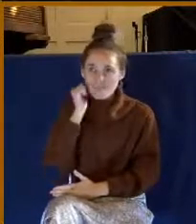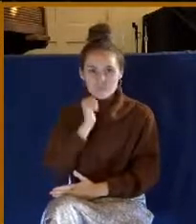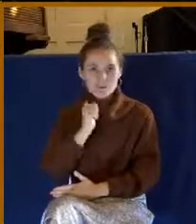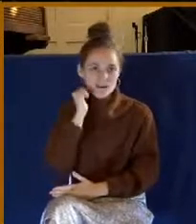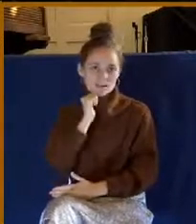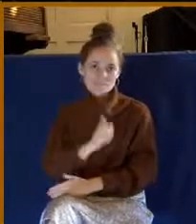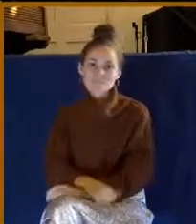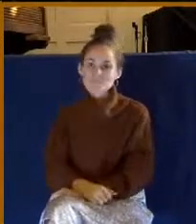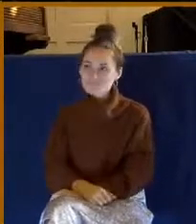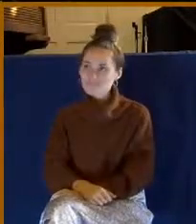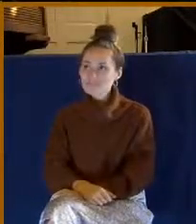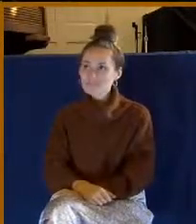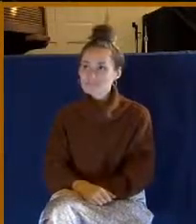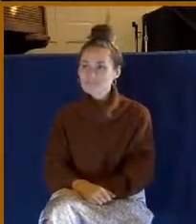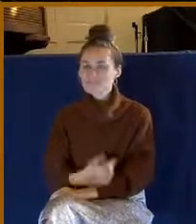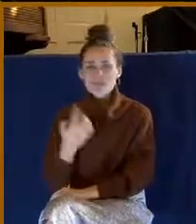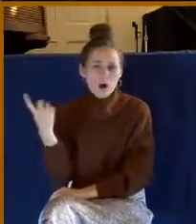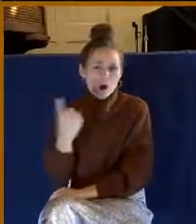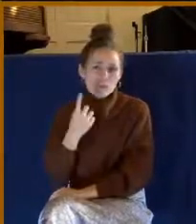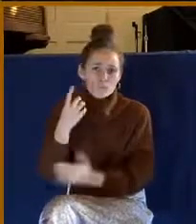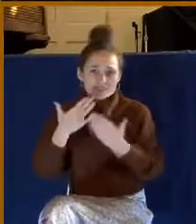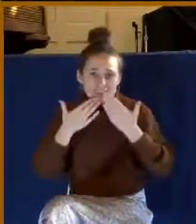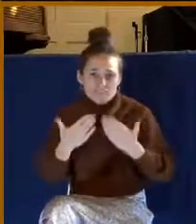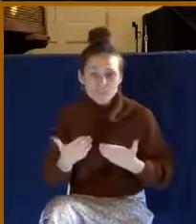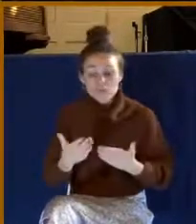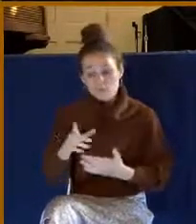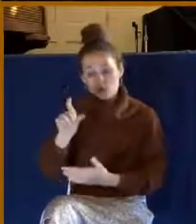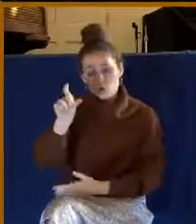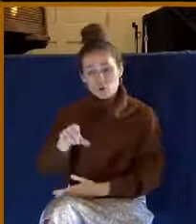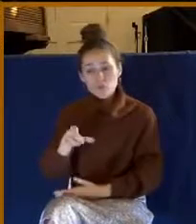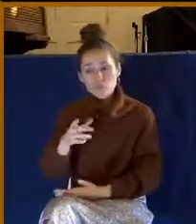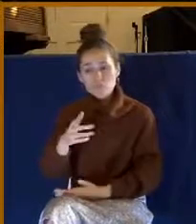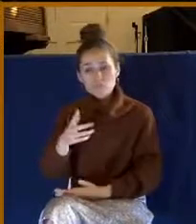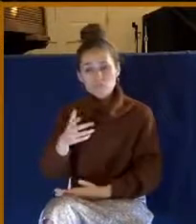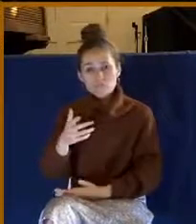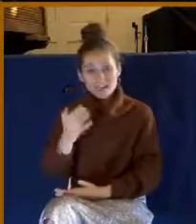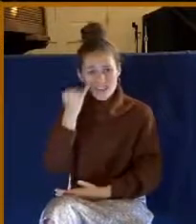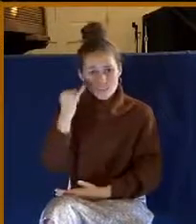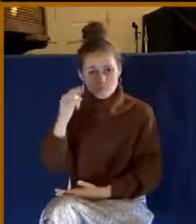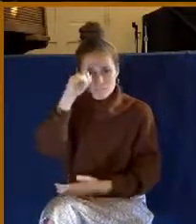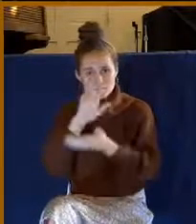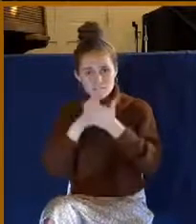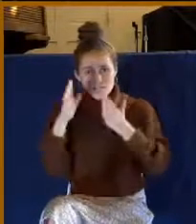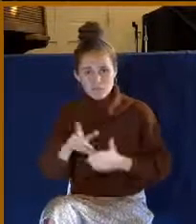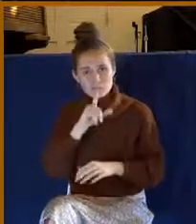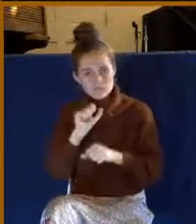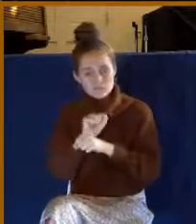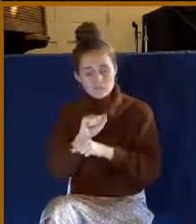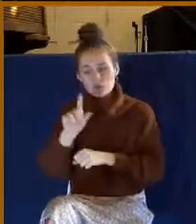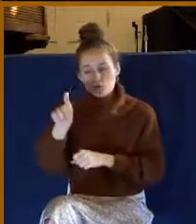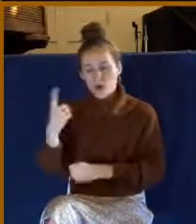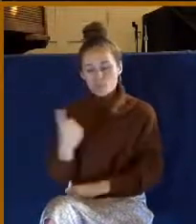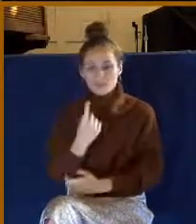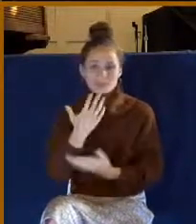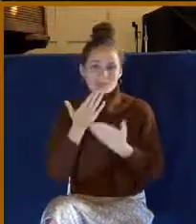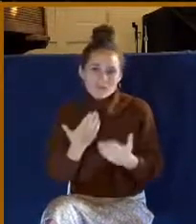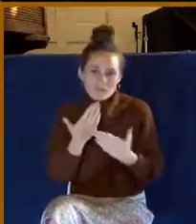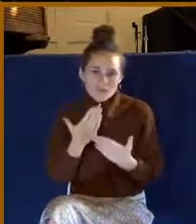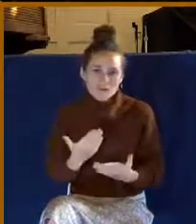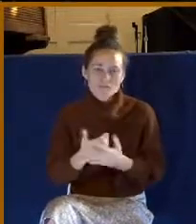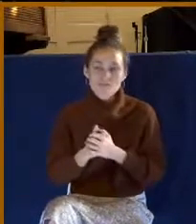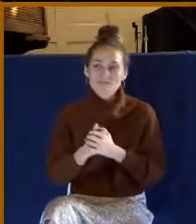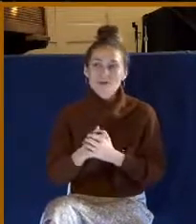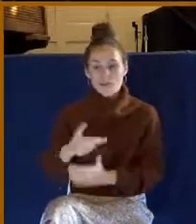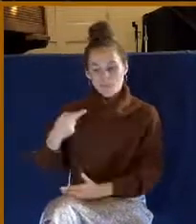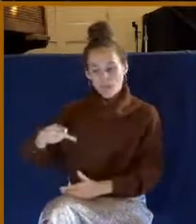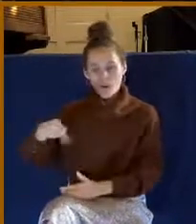time. And that should be something that's characteristic of the life of the believer. We're constantly thankful. We're giving thanks. Paul loved this